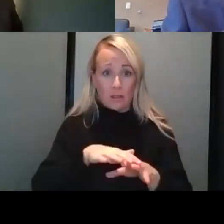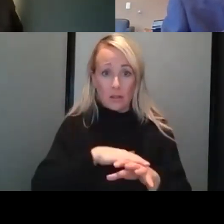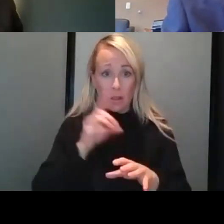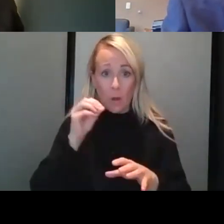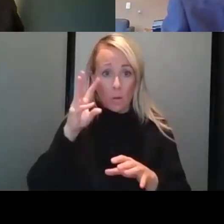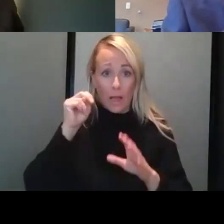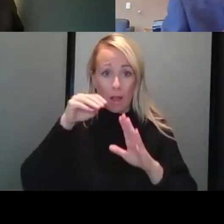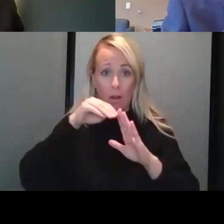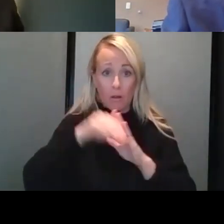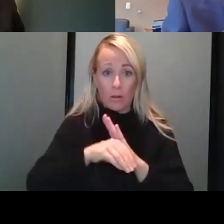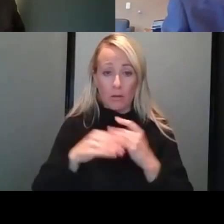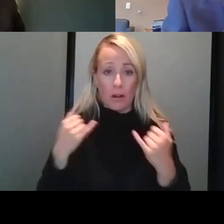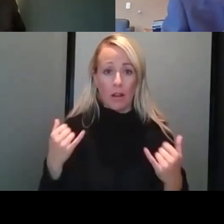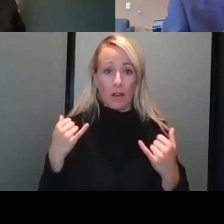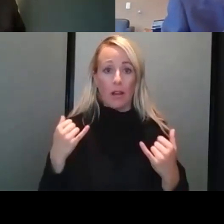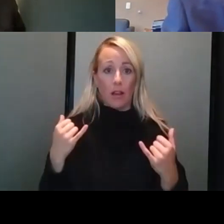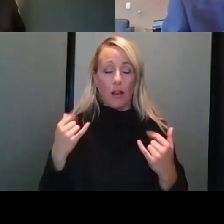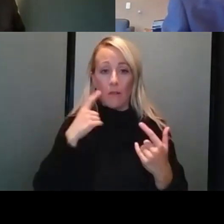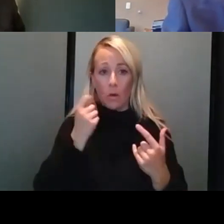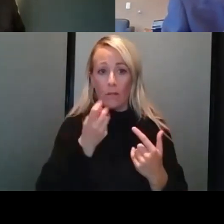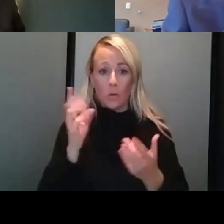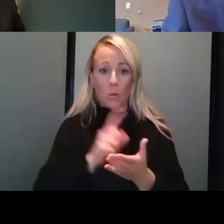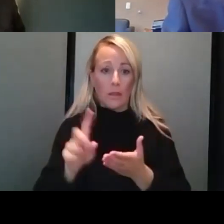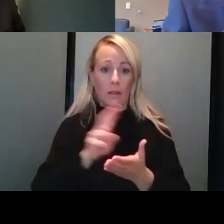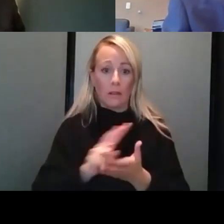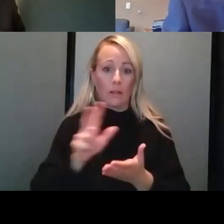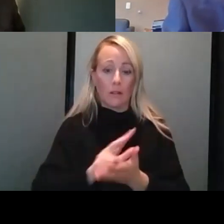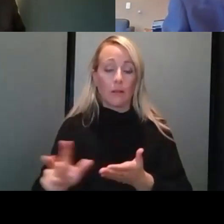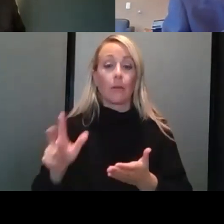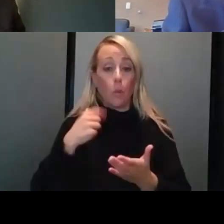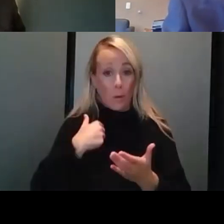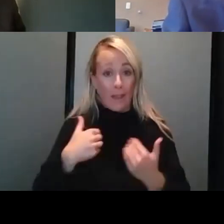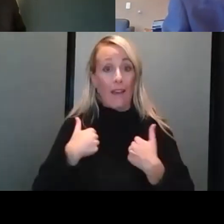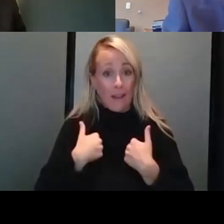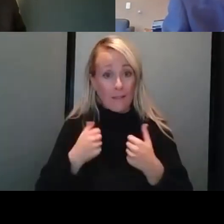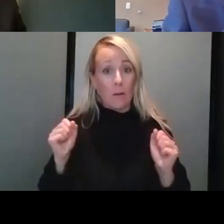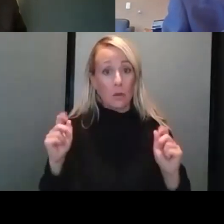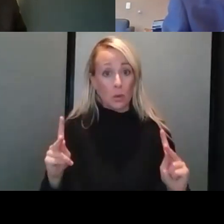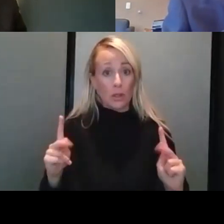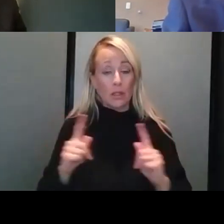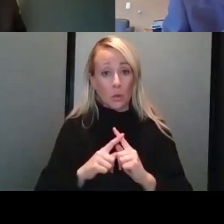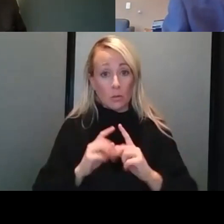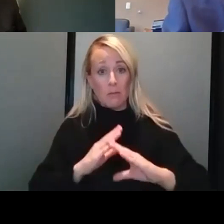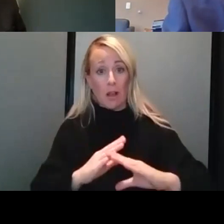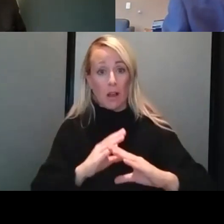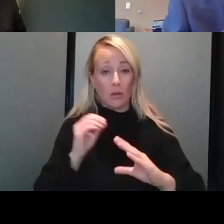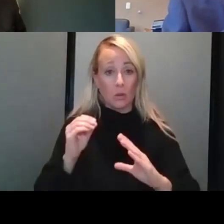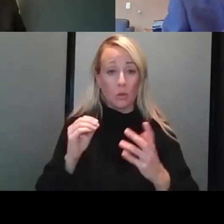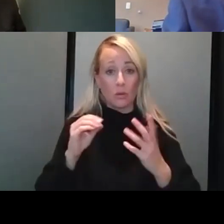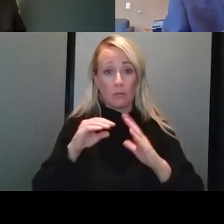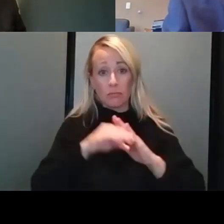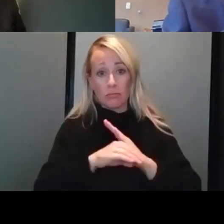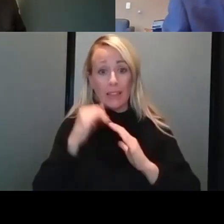over a period of observation of several weeks. Um, we have the opportunity to blunt this. Um, people will get